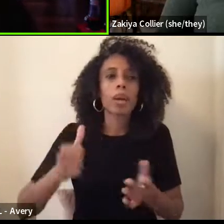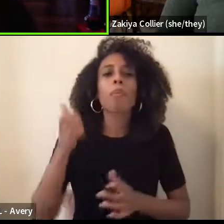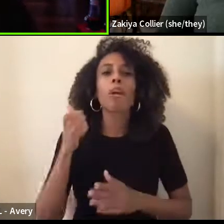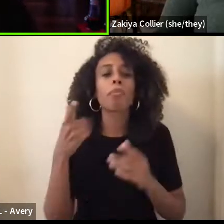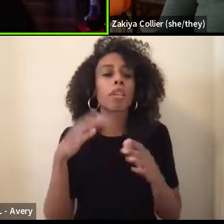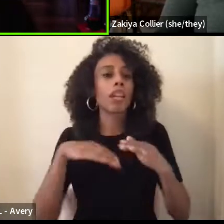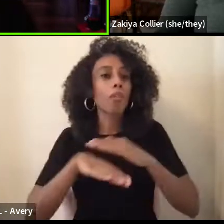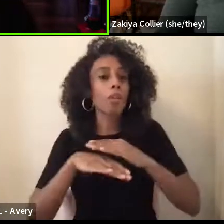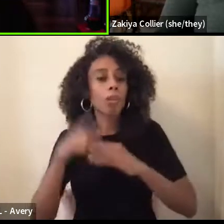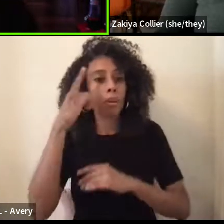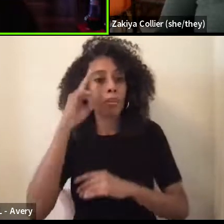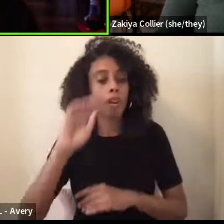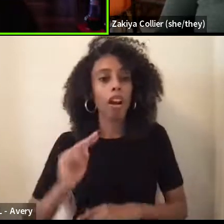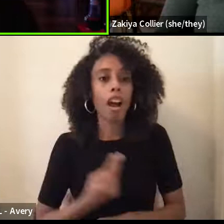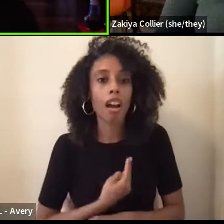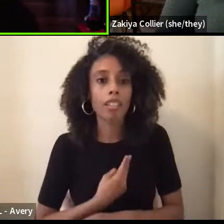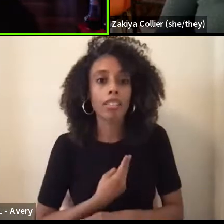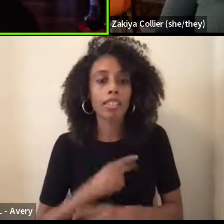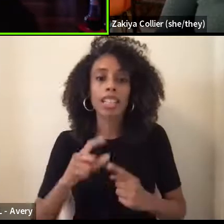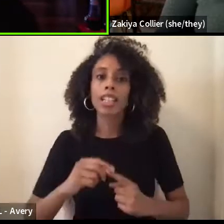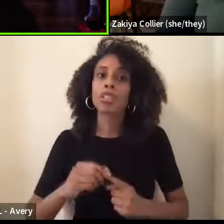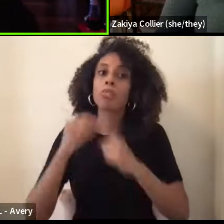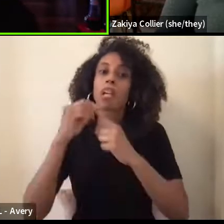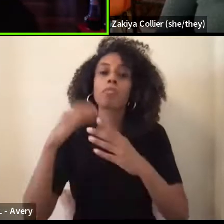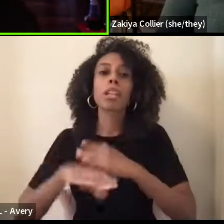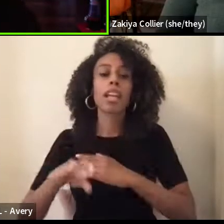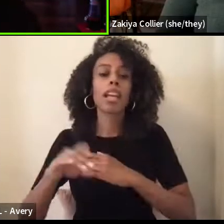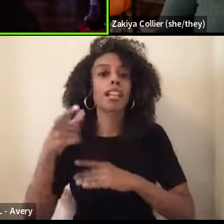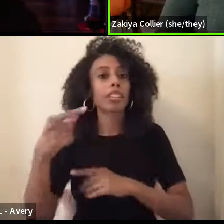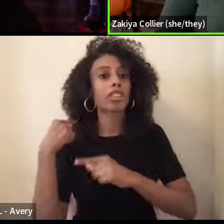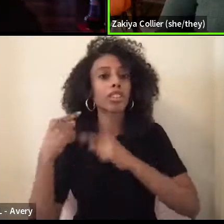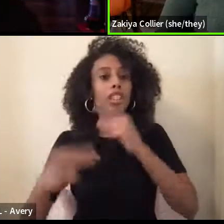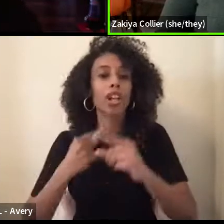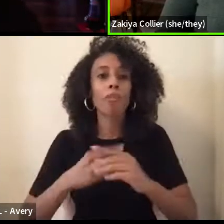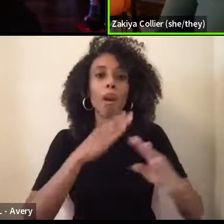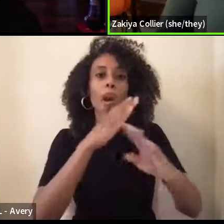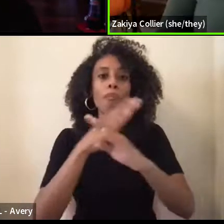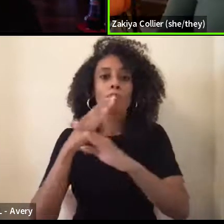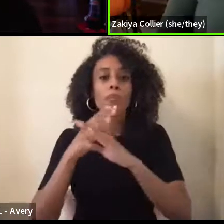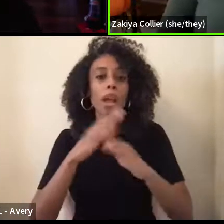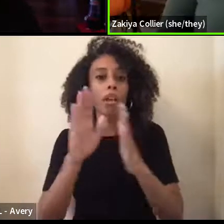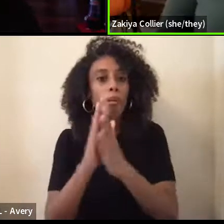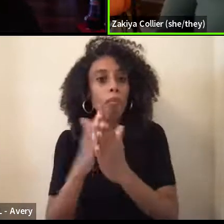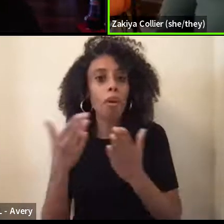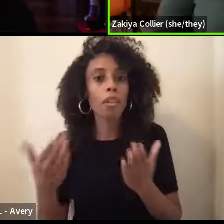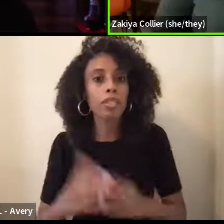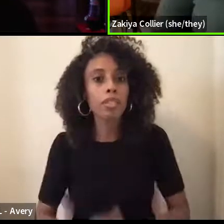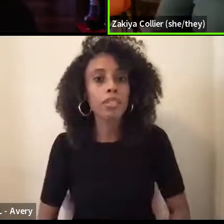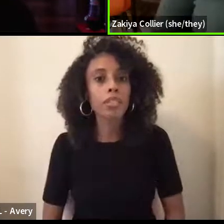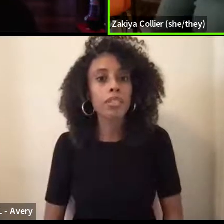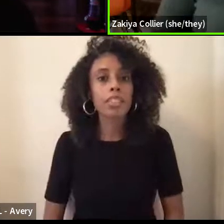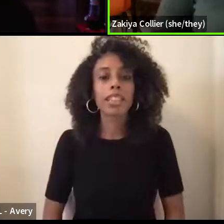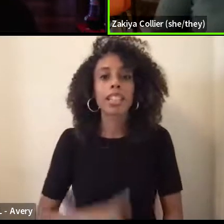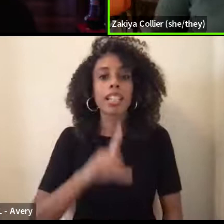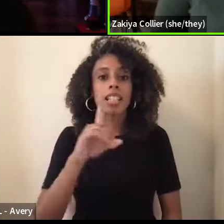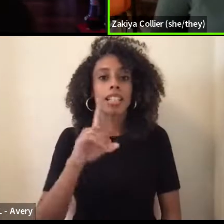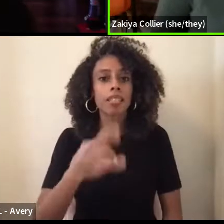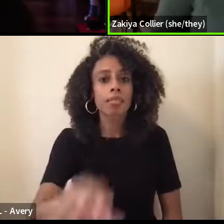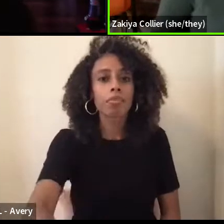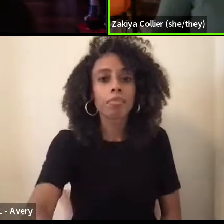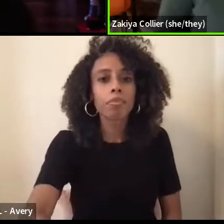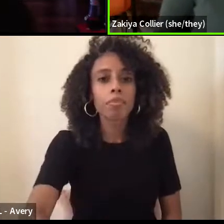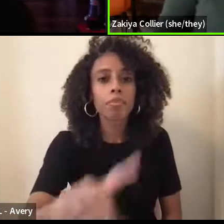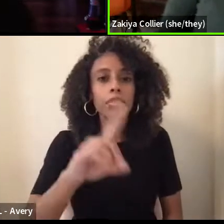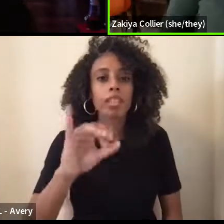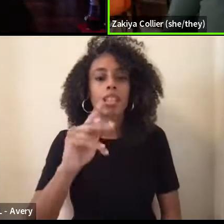us, especially in a generation of Bannon books? Yeah. Oh, oh my goodness. I have like so